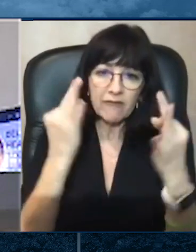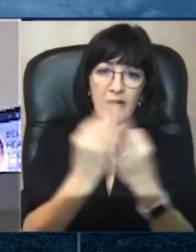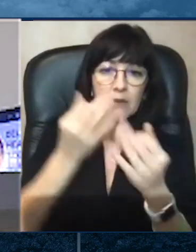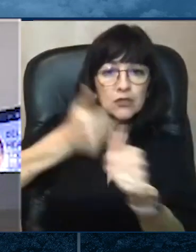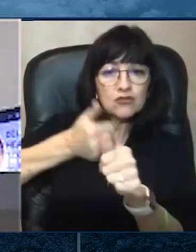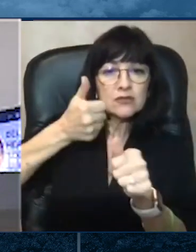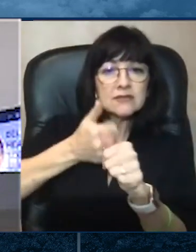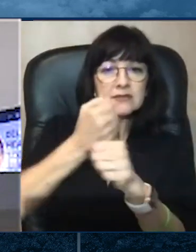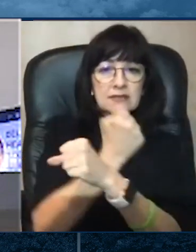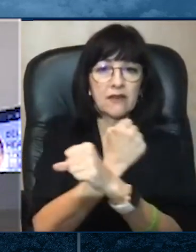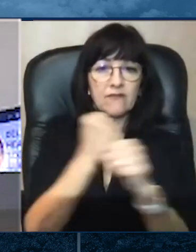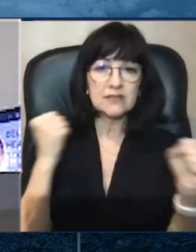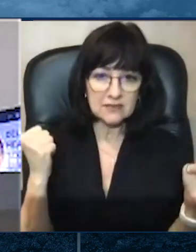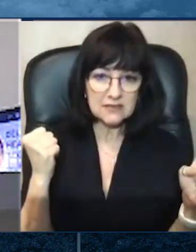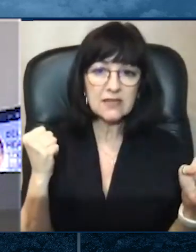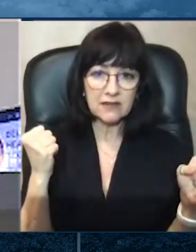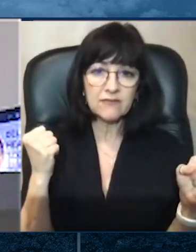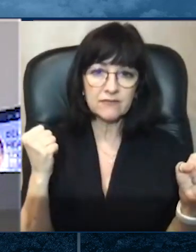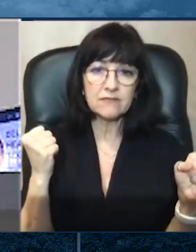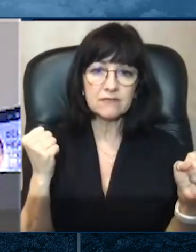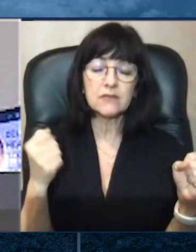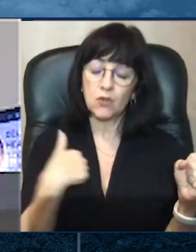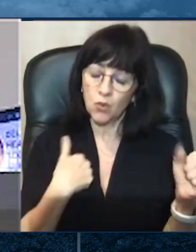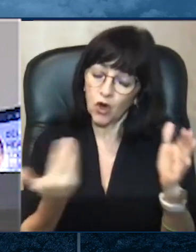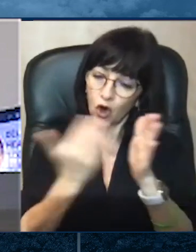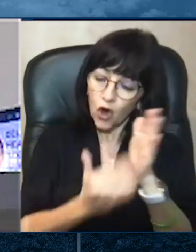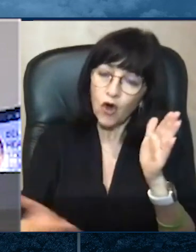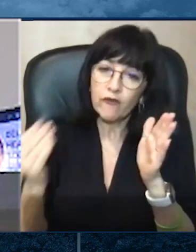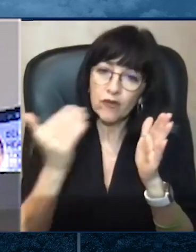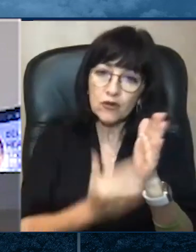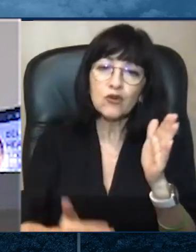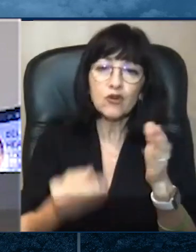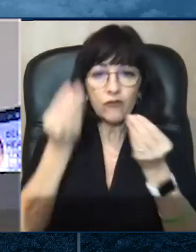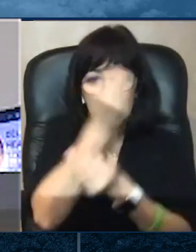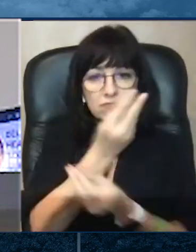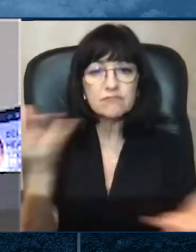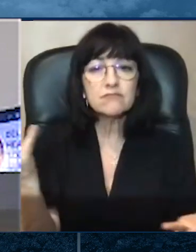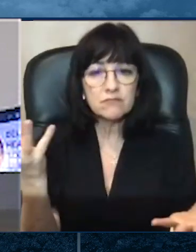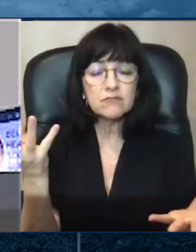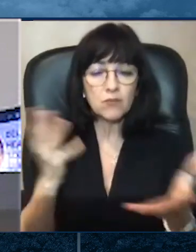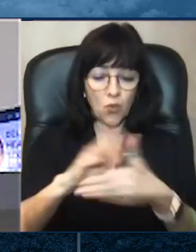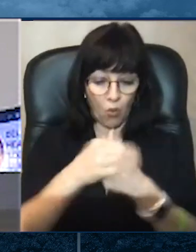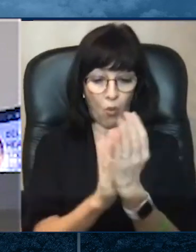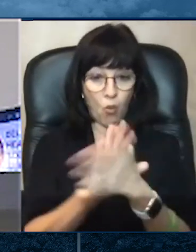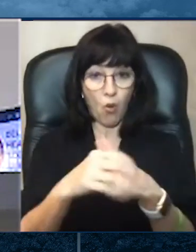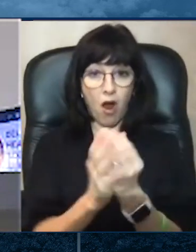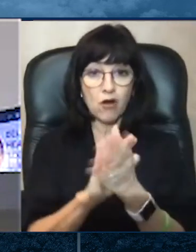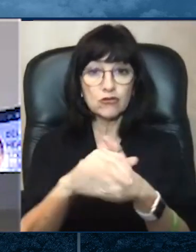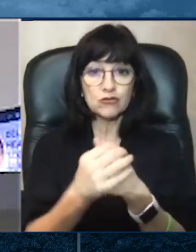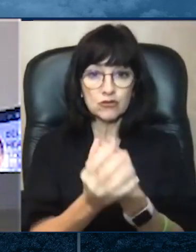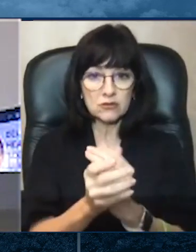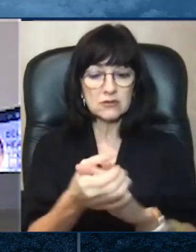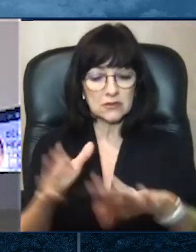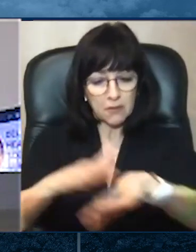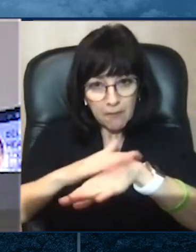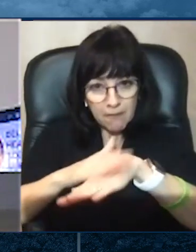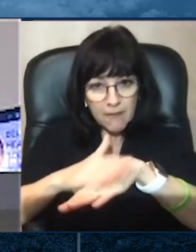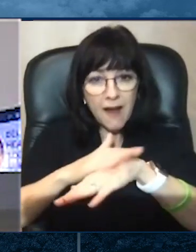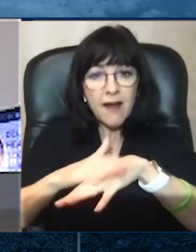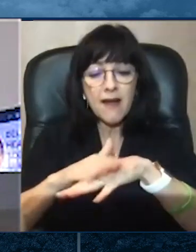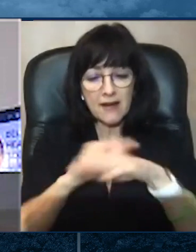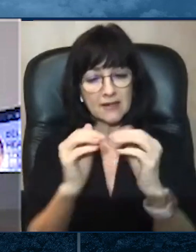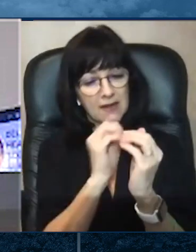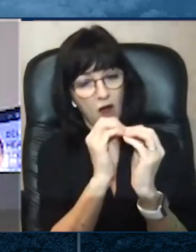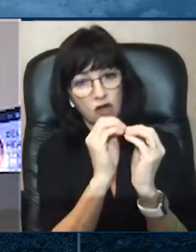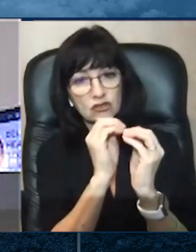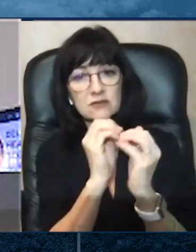repeated so many times. Wash your hands often and for 20 seconds, including the backs of your hands and under your